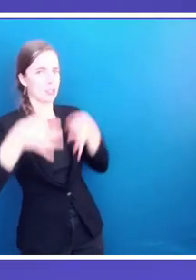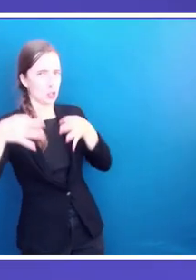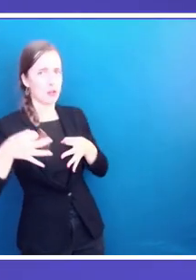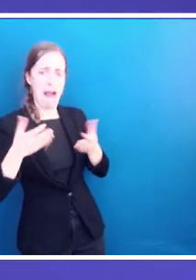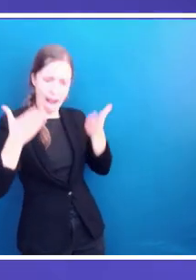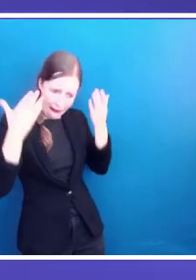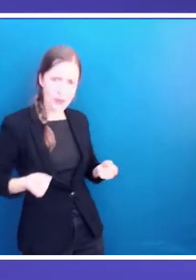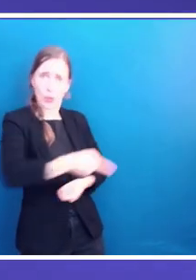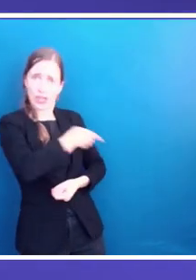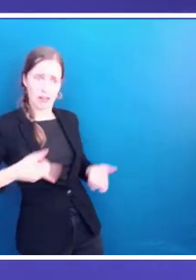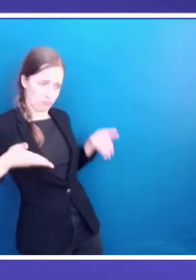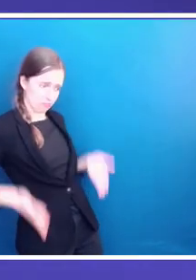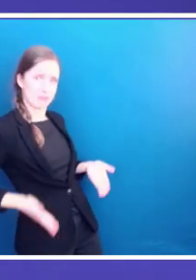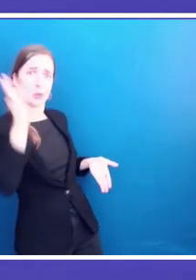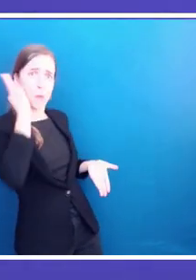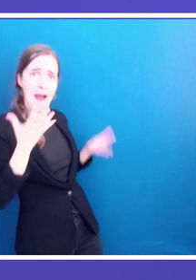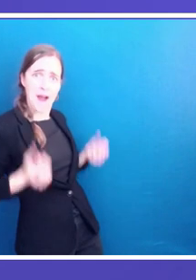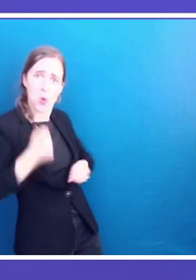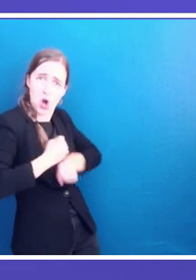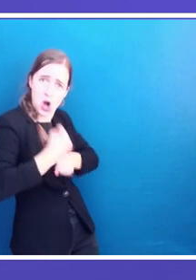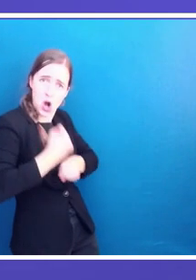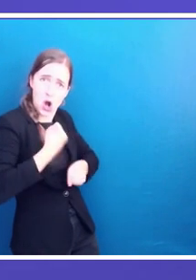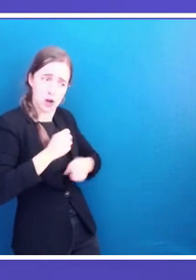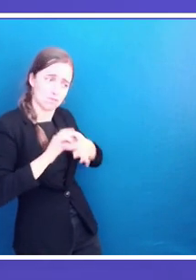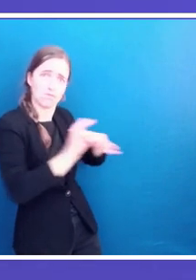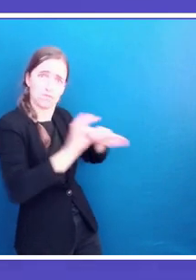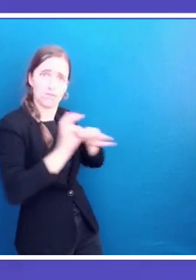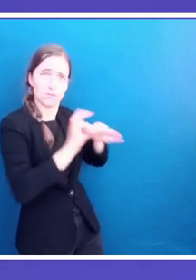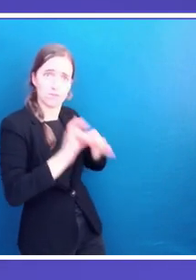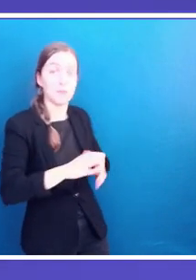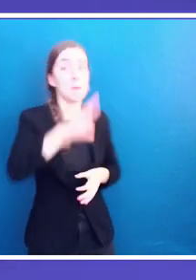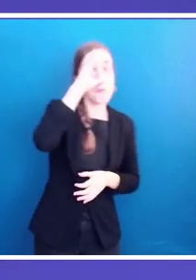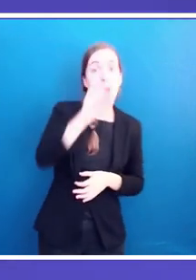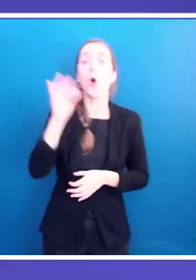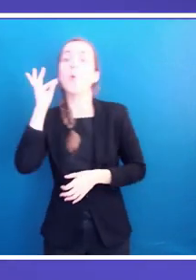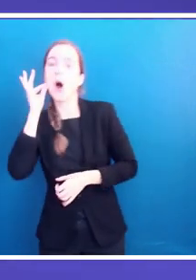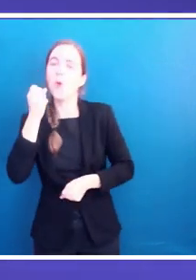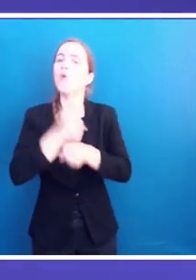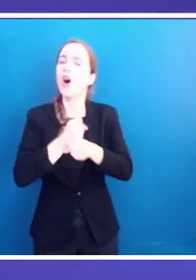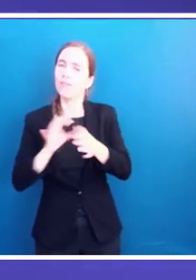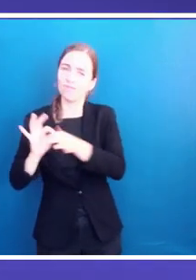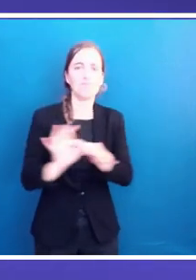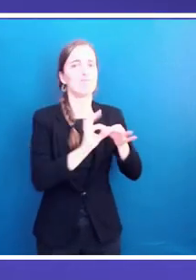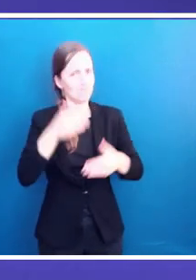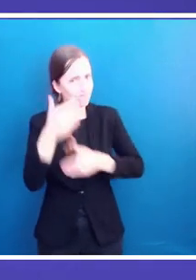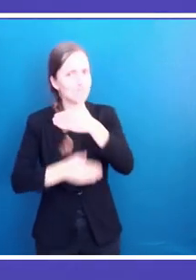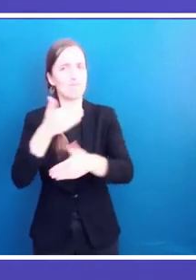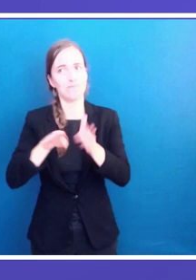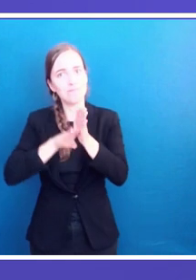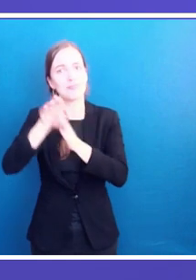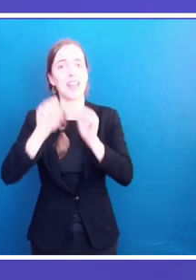get encouraged that they can cooperate, such a course of action cannot